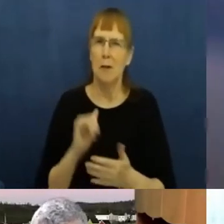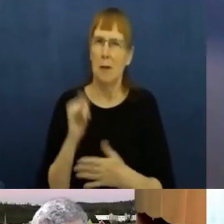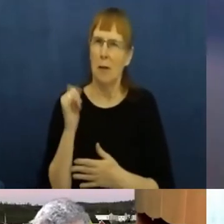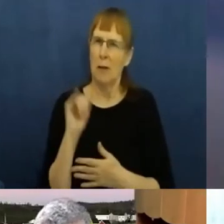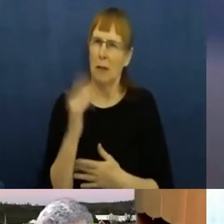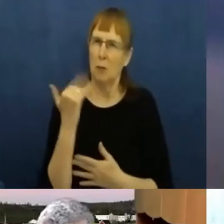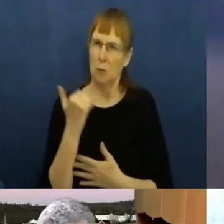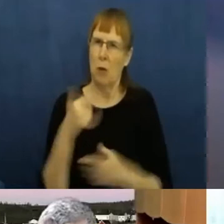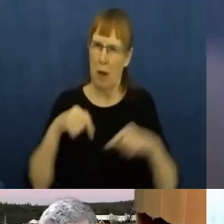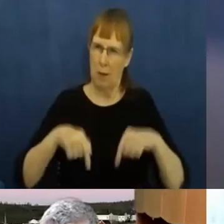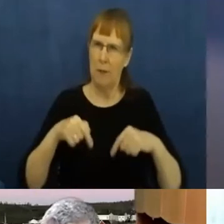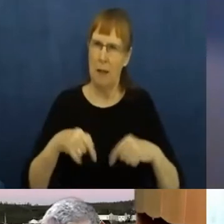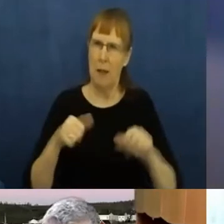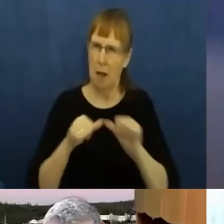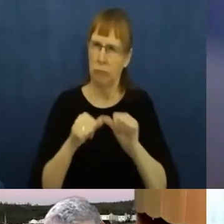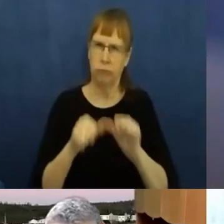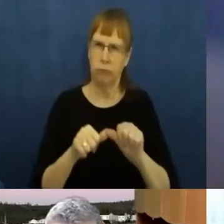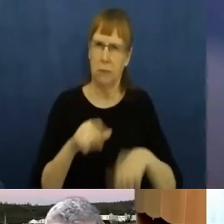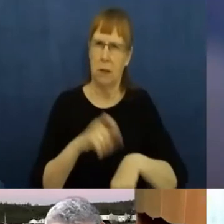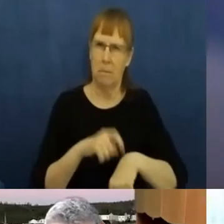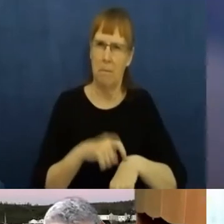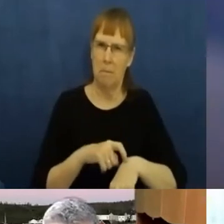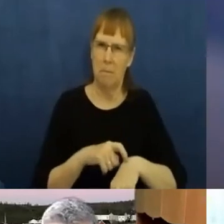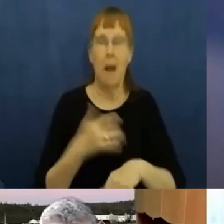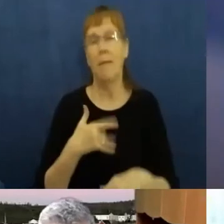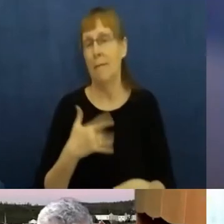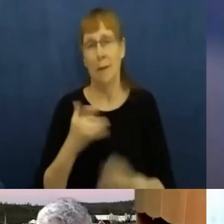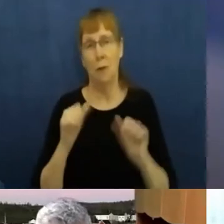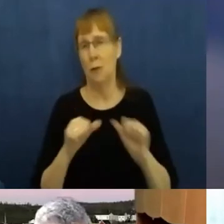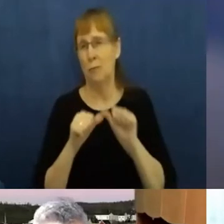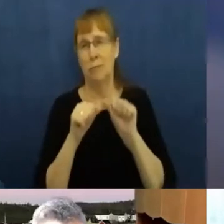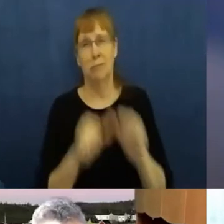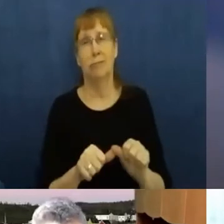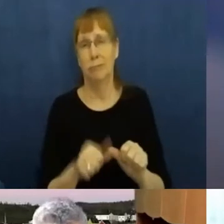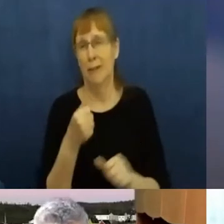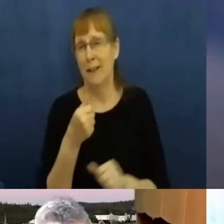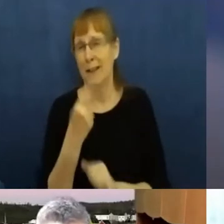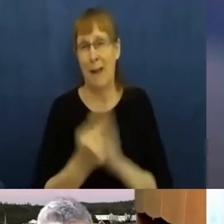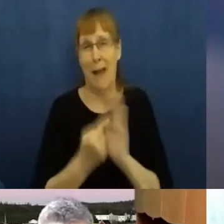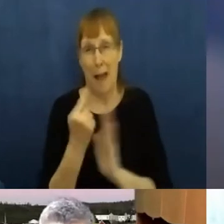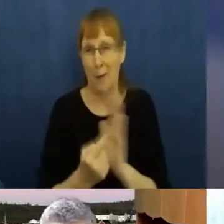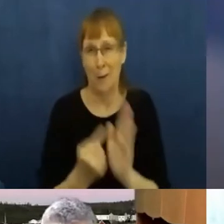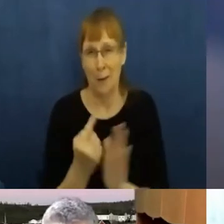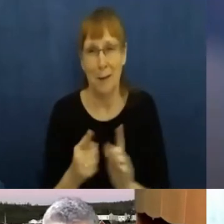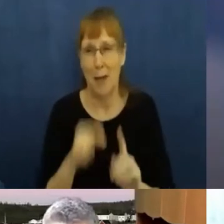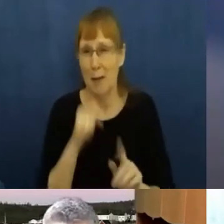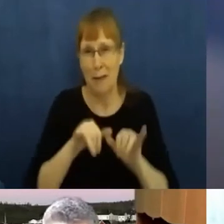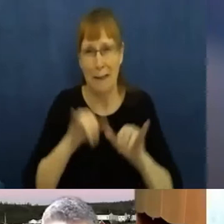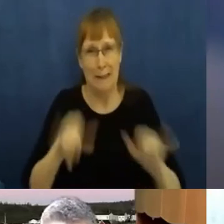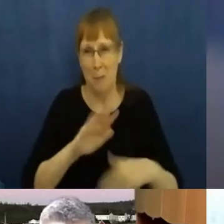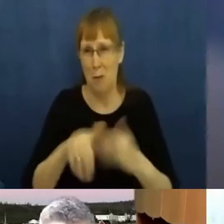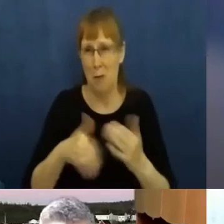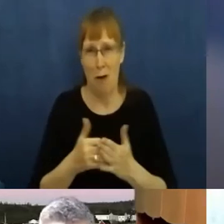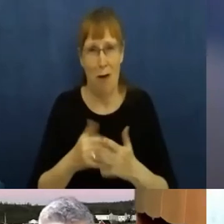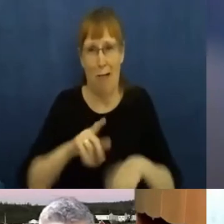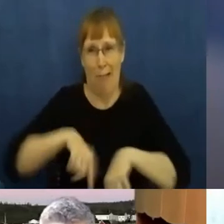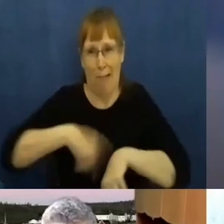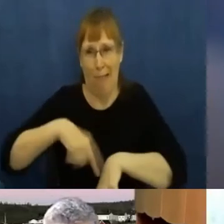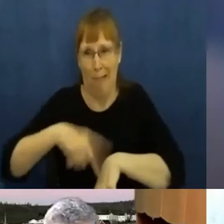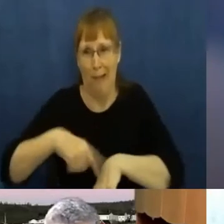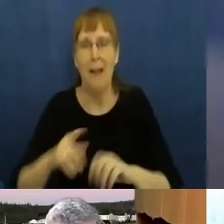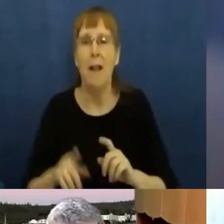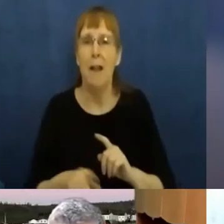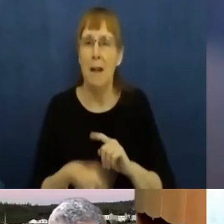points. I personally feel that we could carry this conversation on for the next several hours, but I won't keep everybody that long. But we will certainly